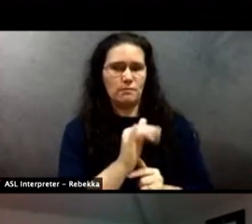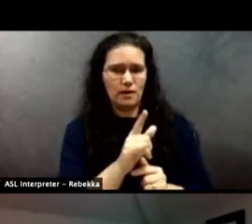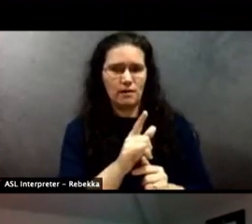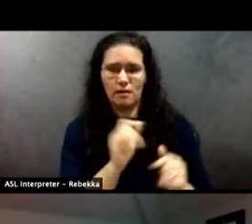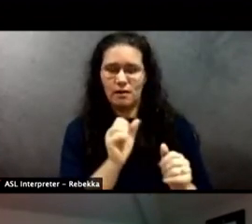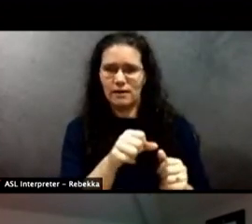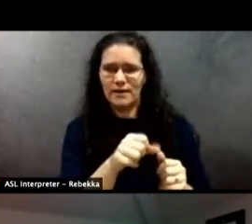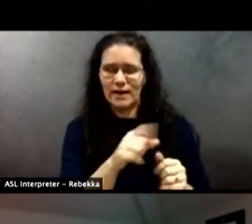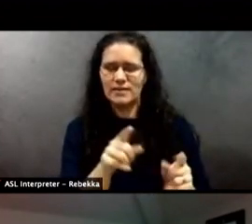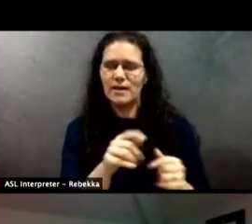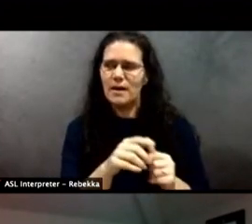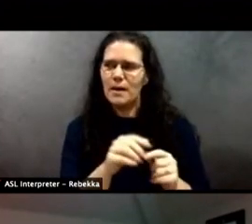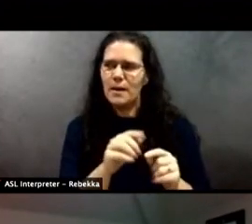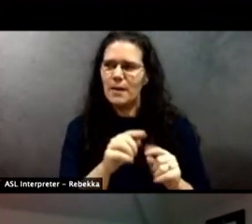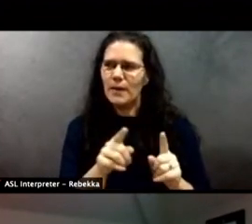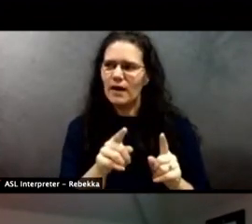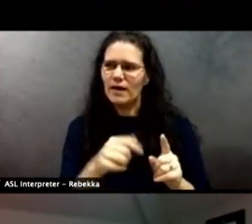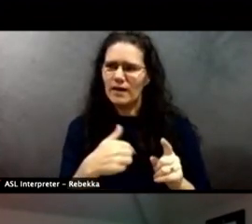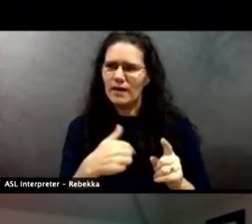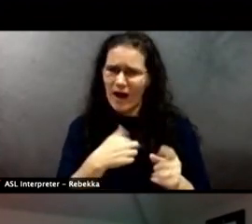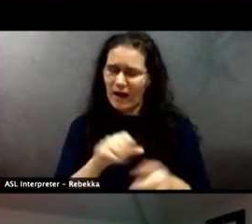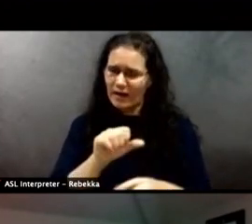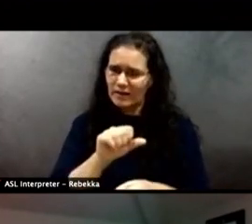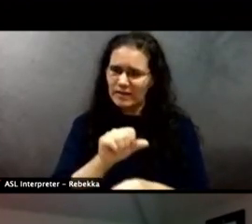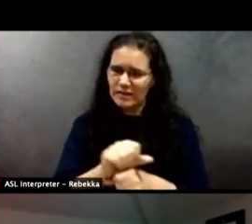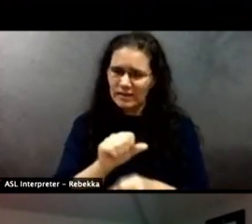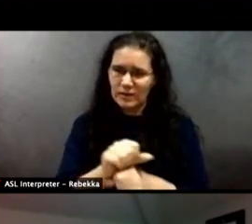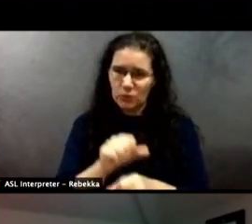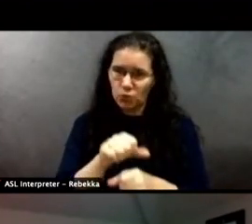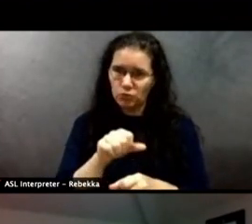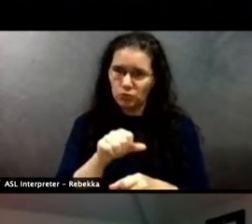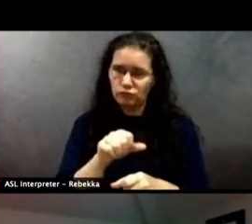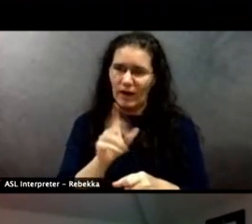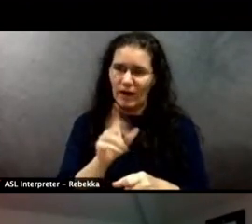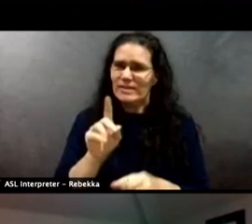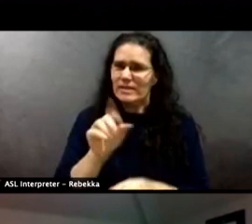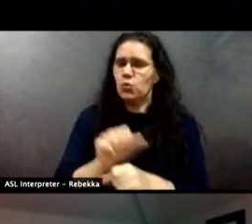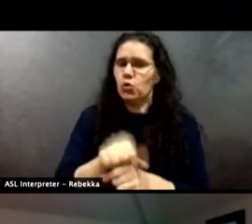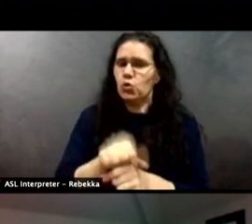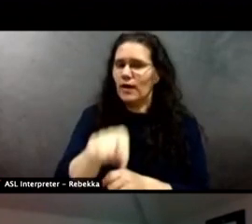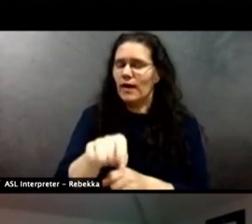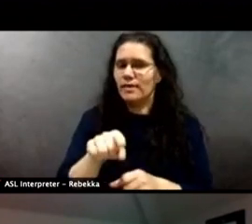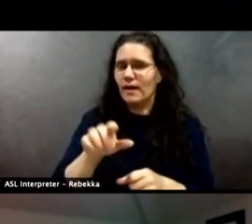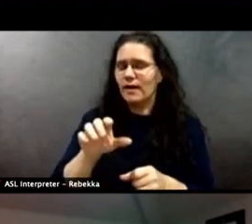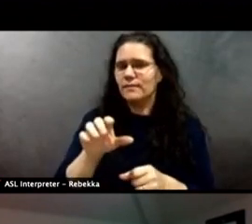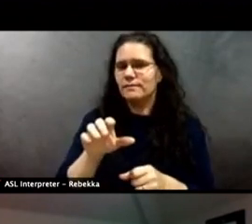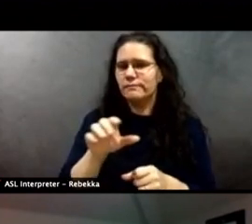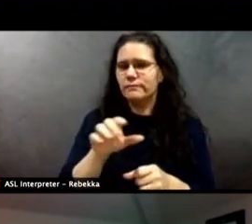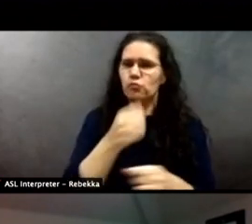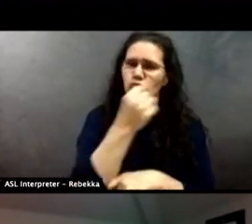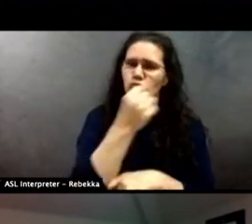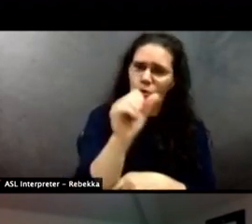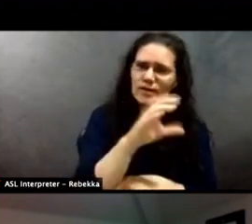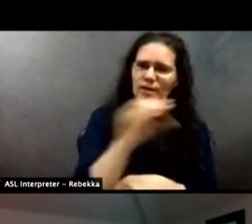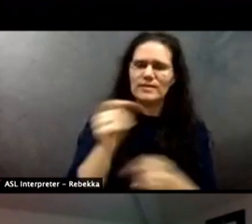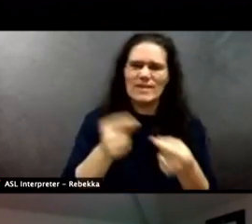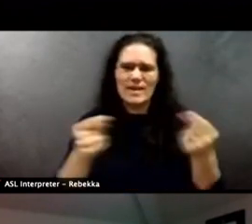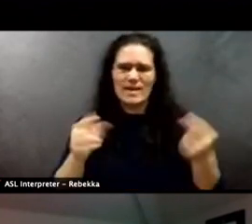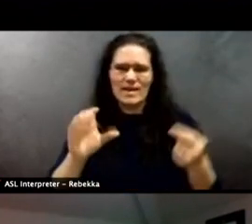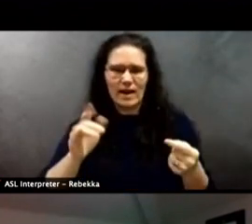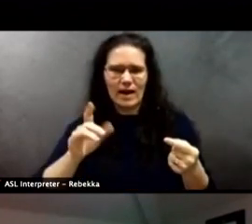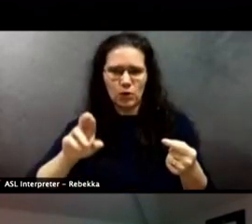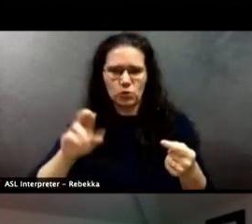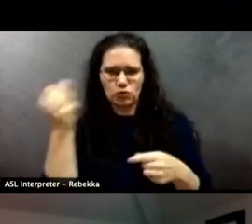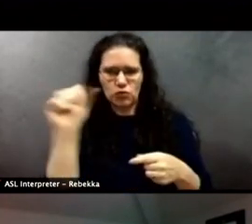But what I did work at that protest and the counter protest on that Thursday night,